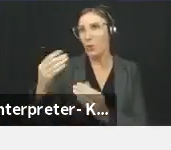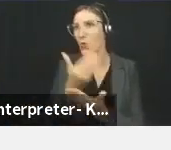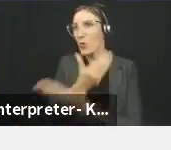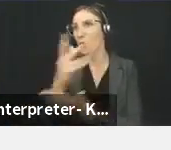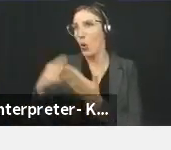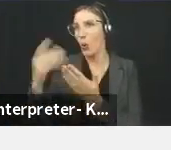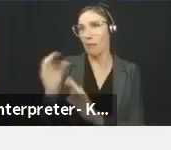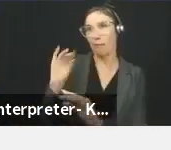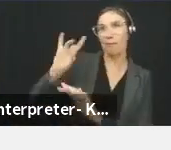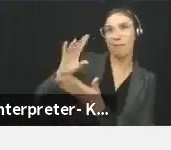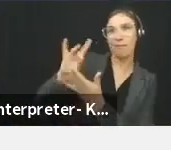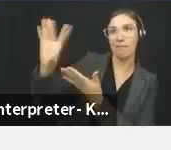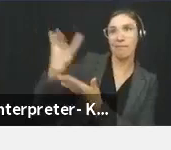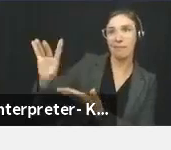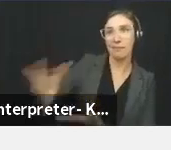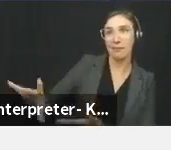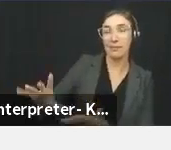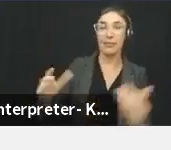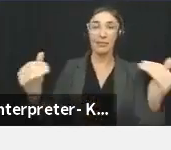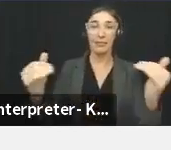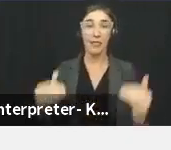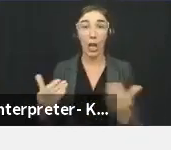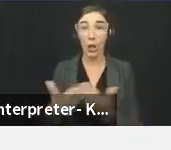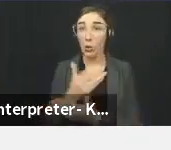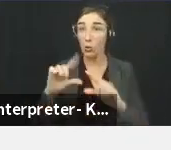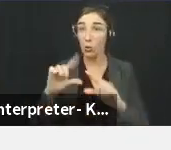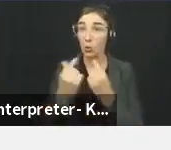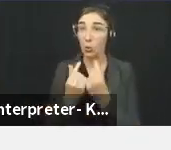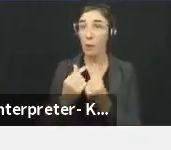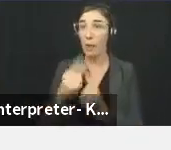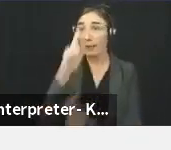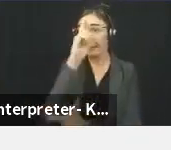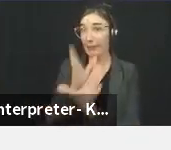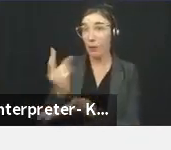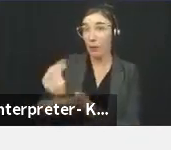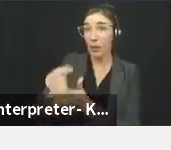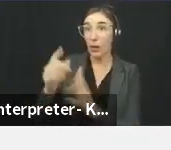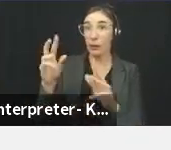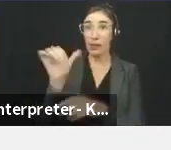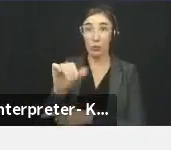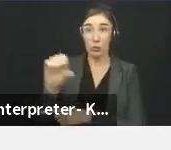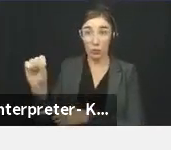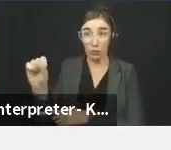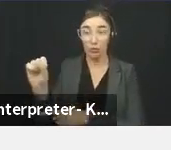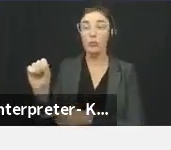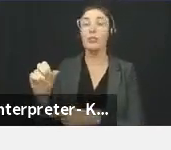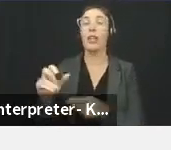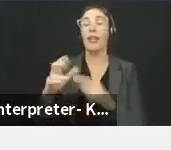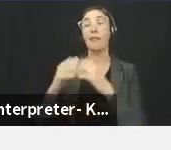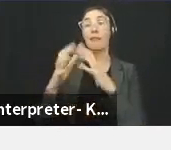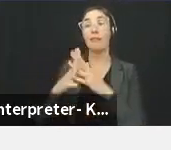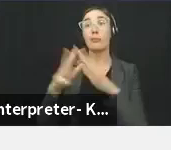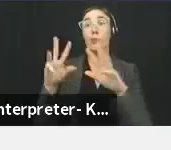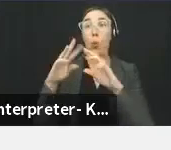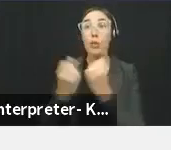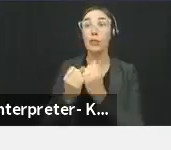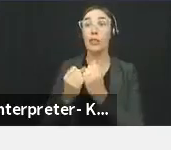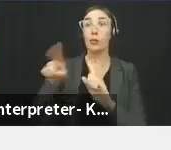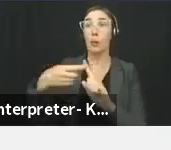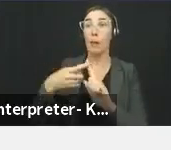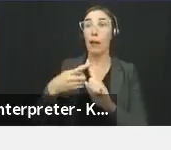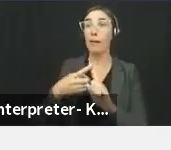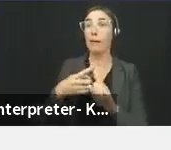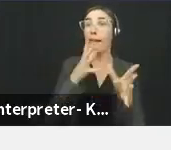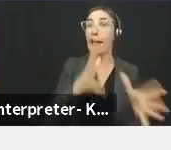American Group Psychotherapy Association, the commission held a workshop on the emotional impact of hate and racism. In